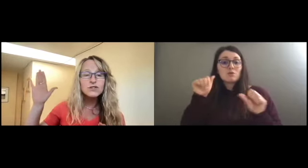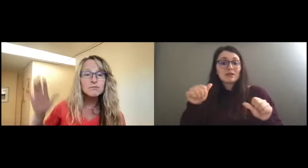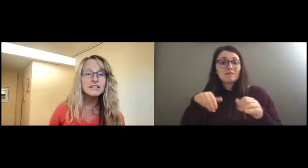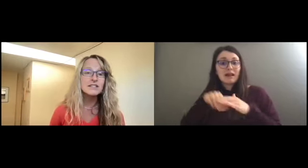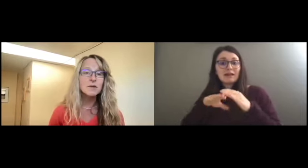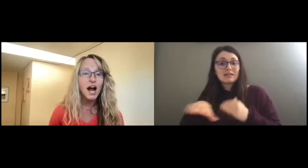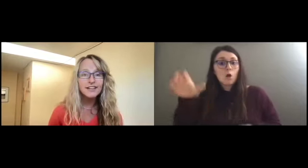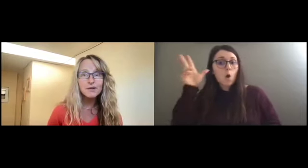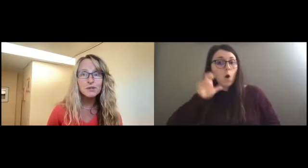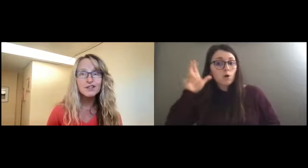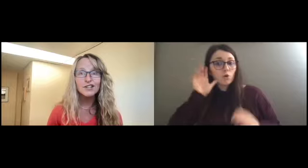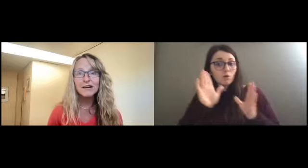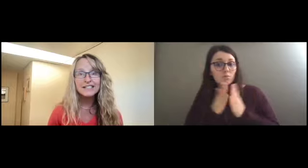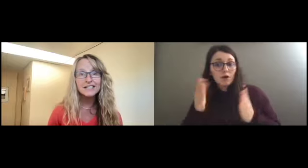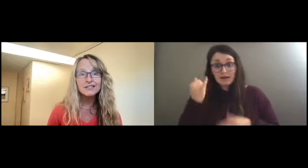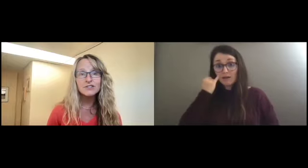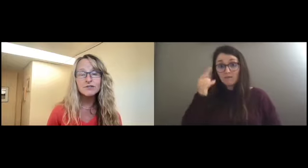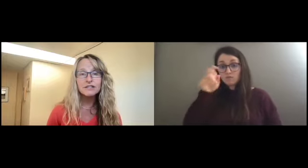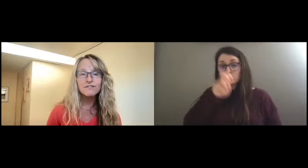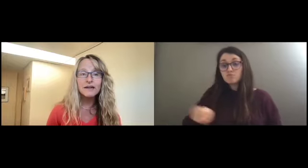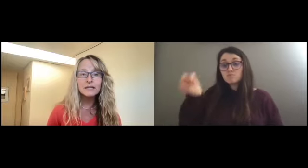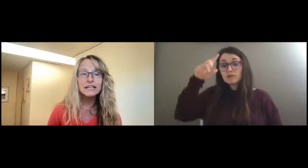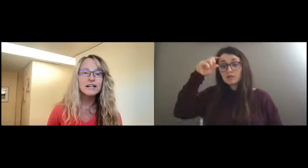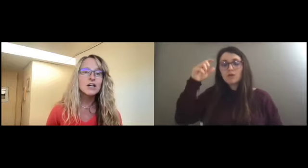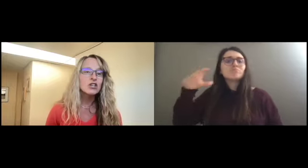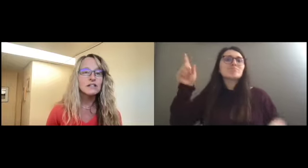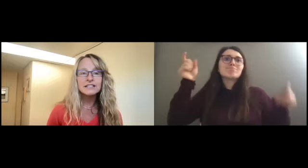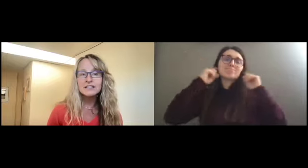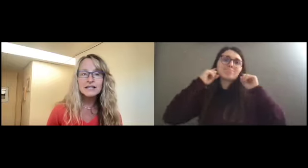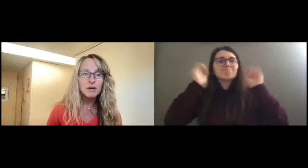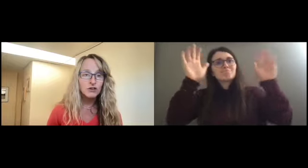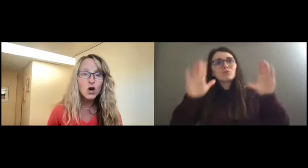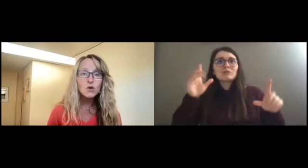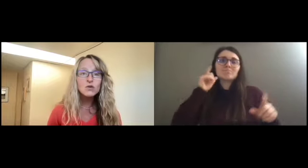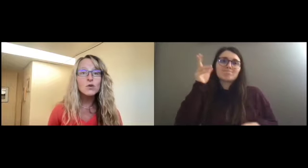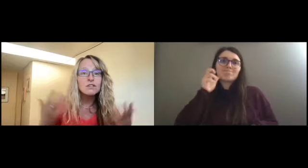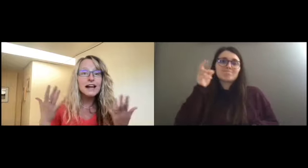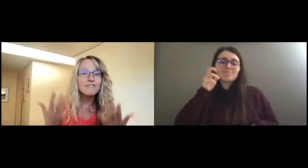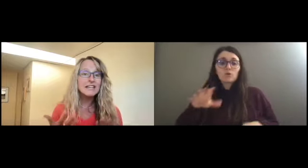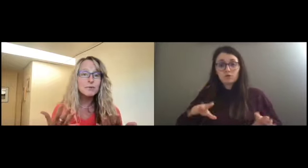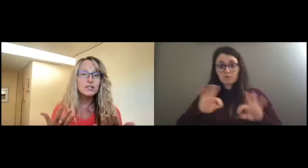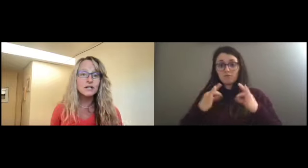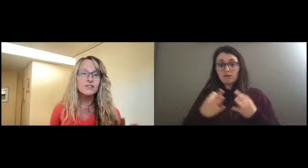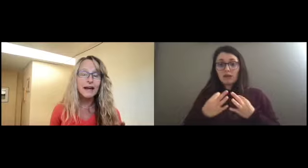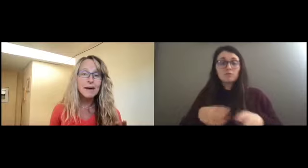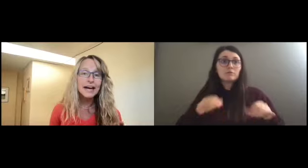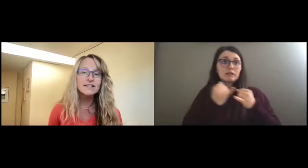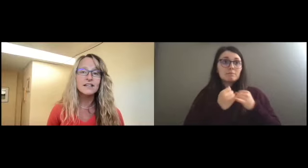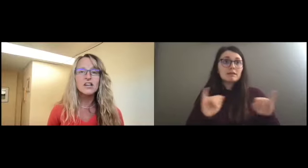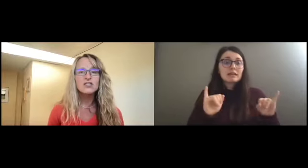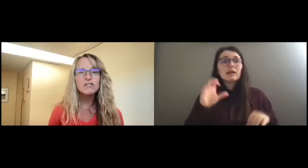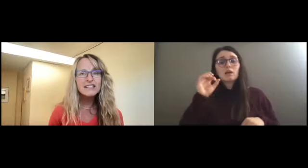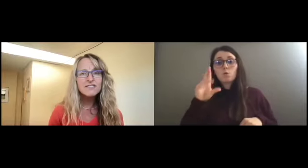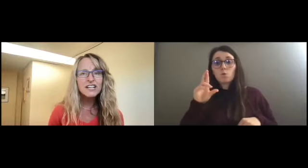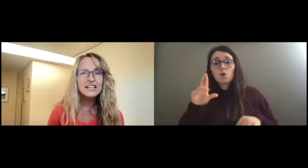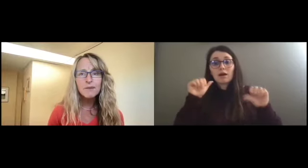a road trip this summer, audio books are great to listen to as a family. You can listen to them on your own or you can have ebooks on your iPads.